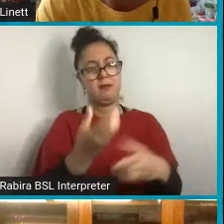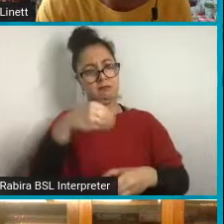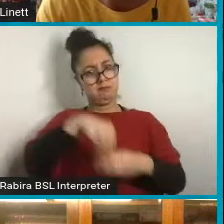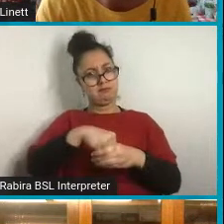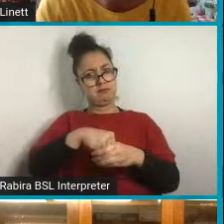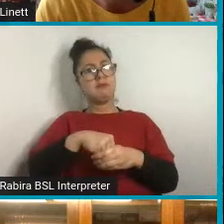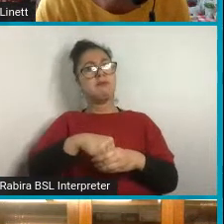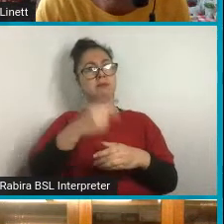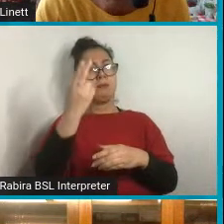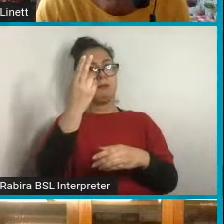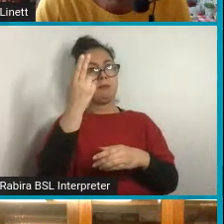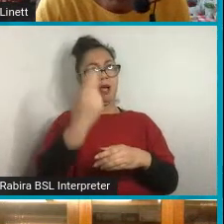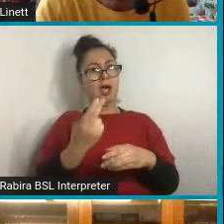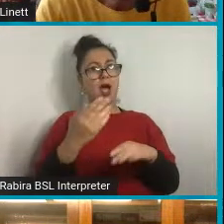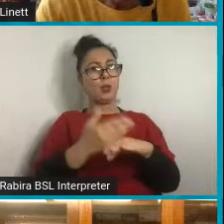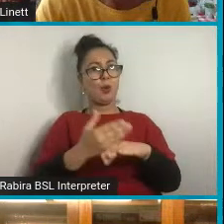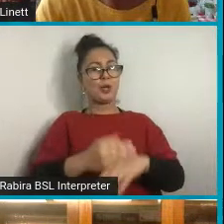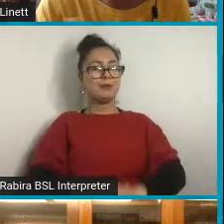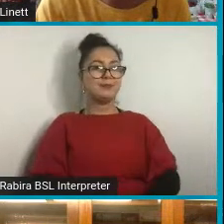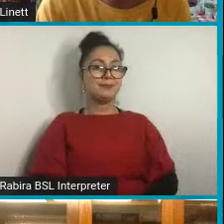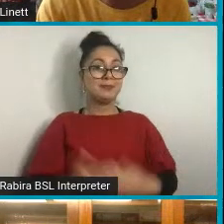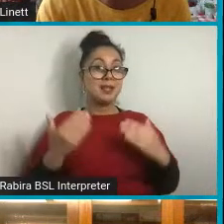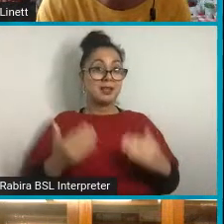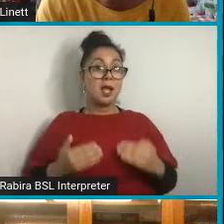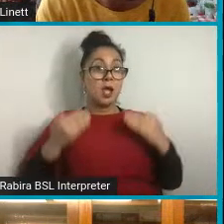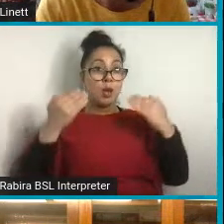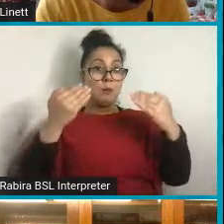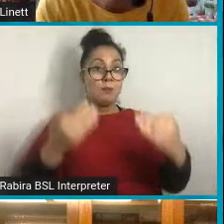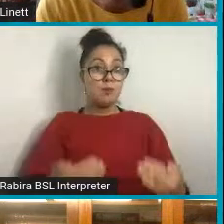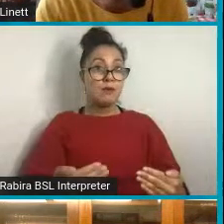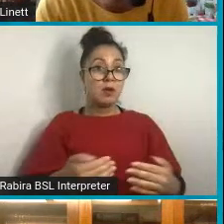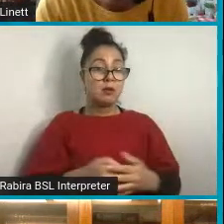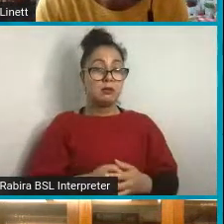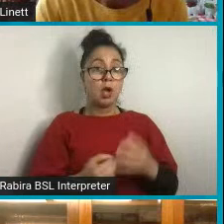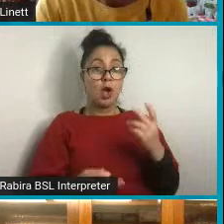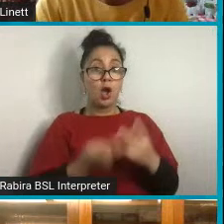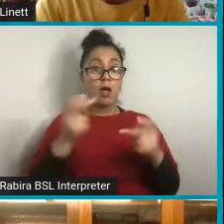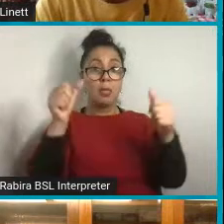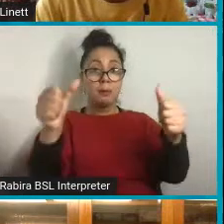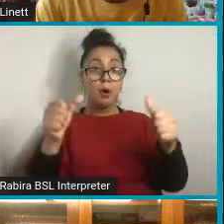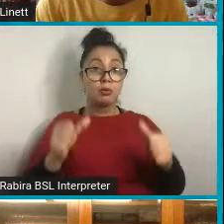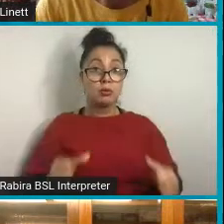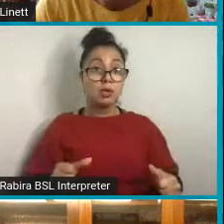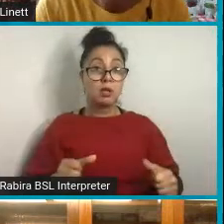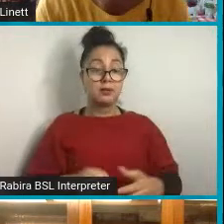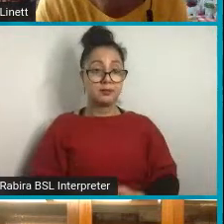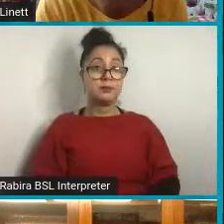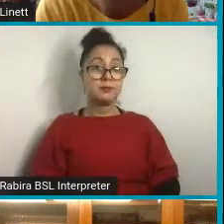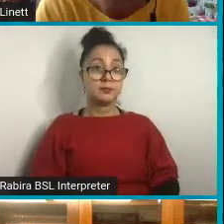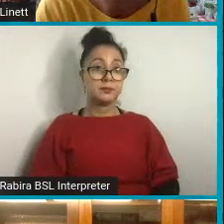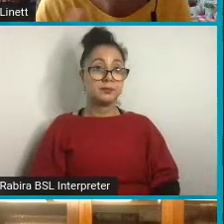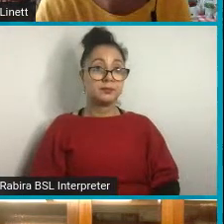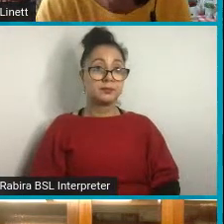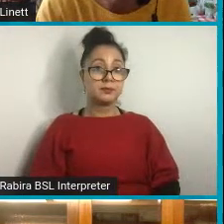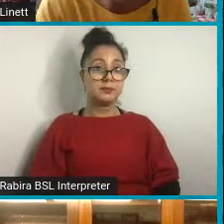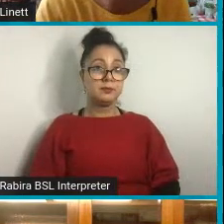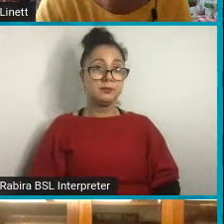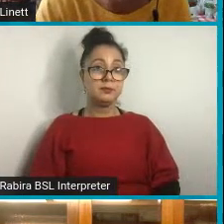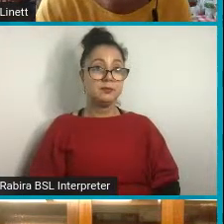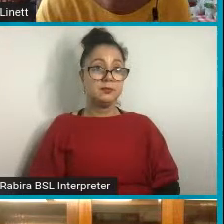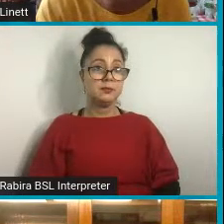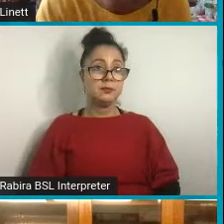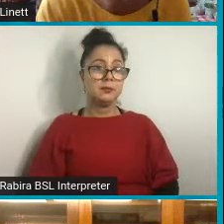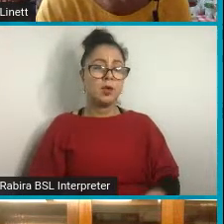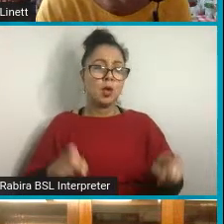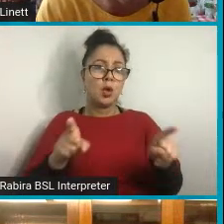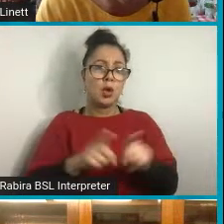So shall we move on to the other posters? And also, don't forget,